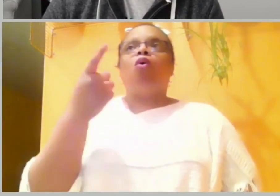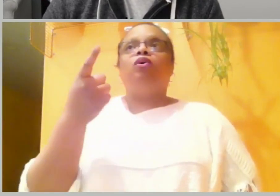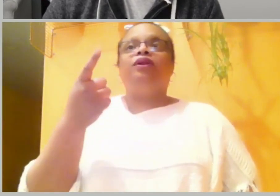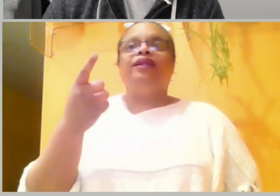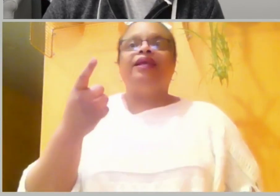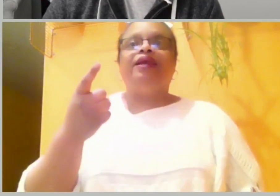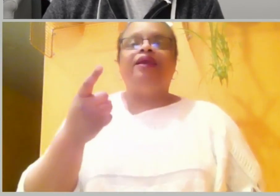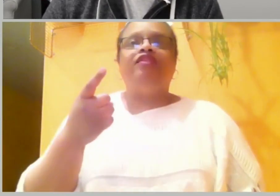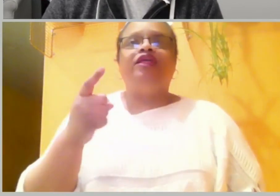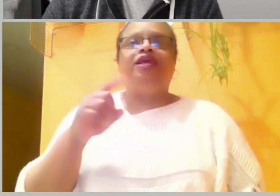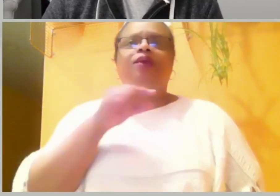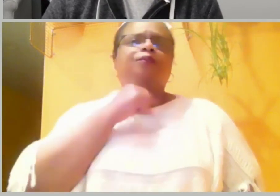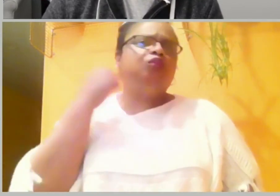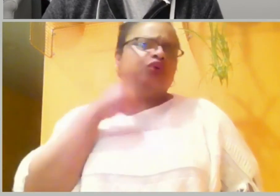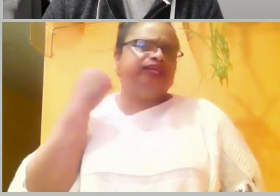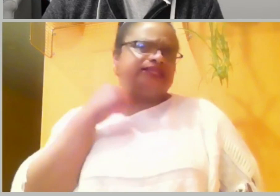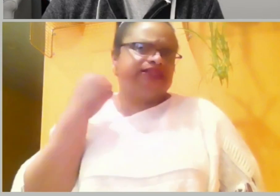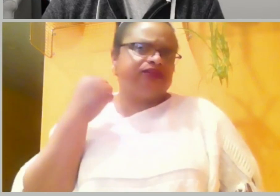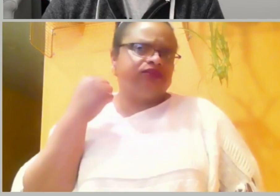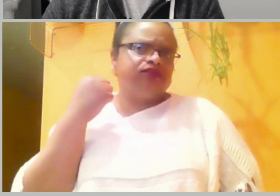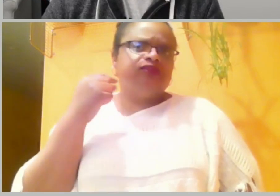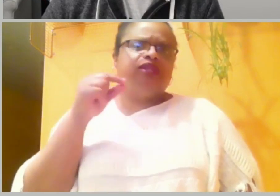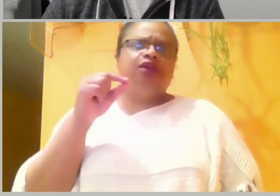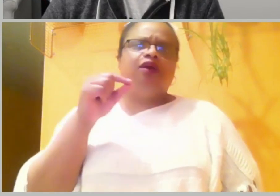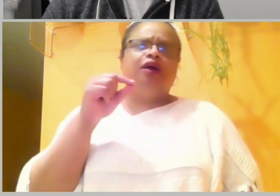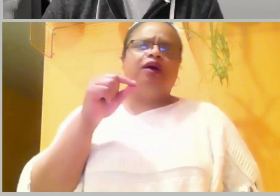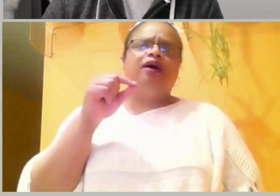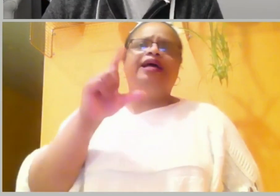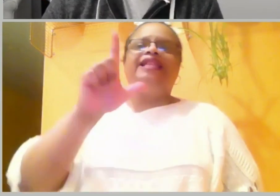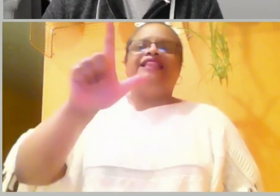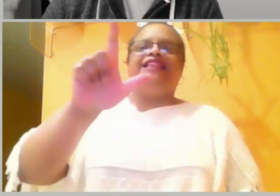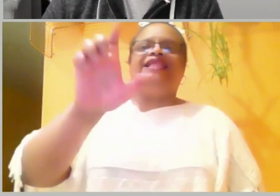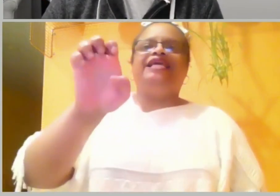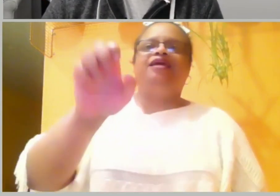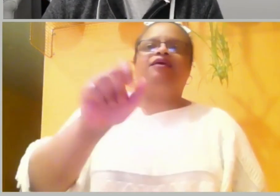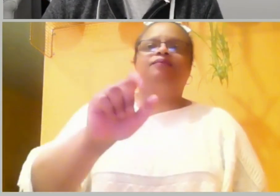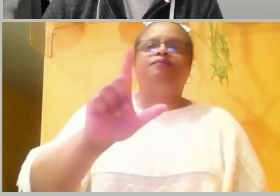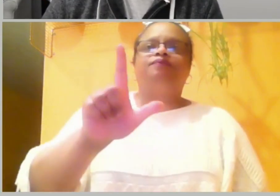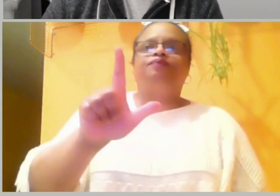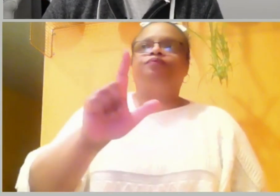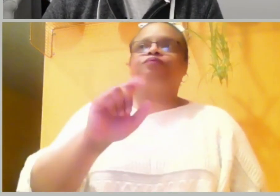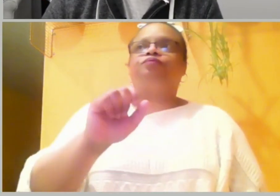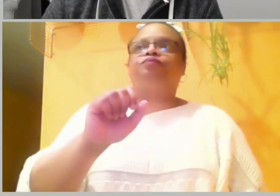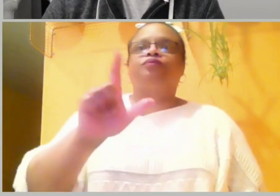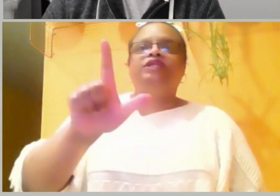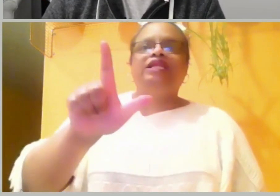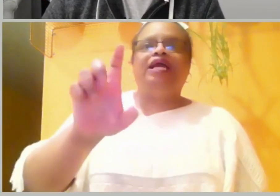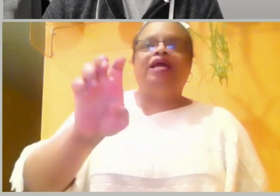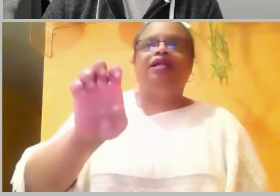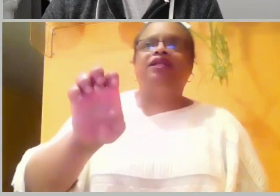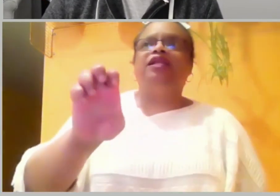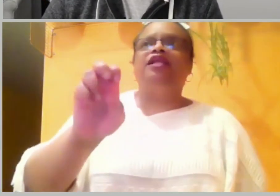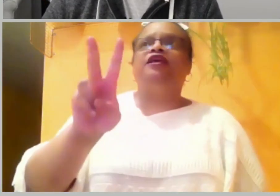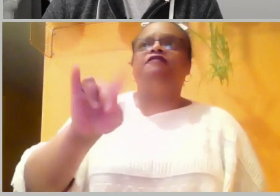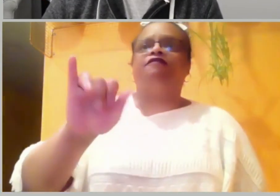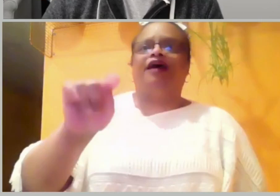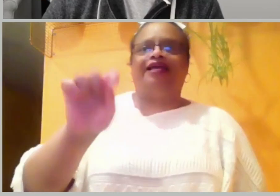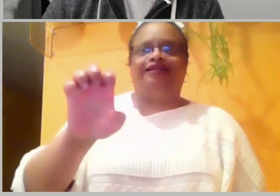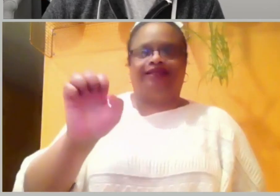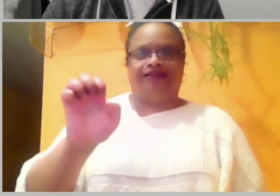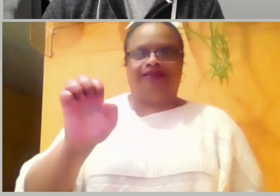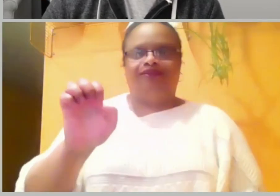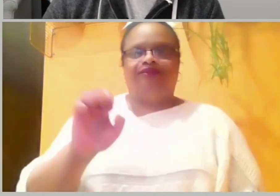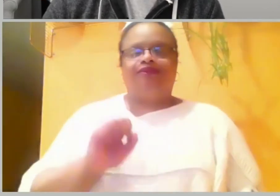Again, if you remember in 1 Samuel 5, the Philistines captured the Ark and placed it next to their god Dagon. As a result,